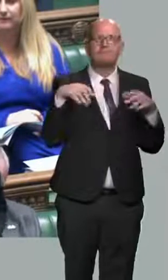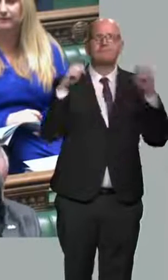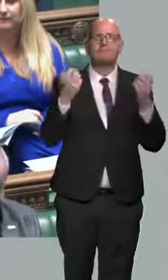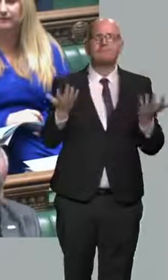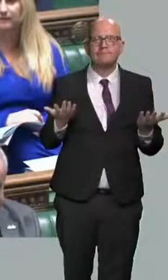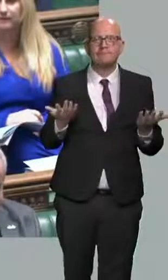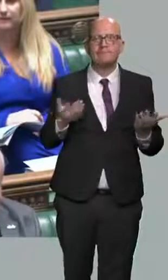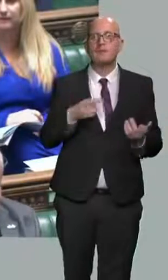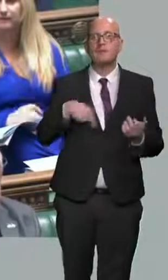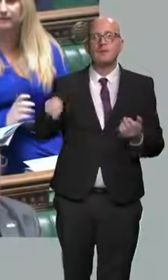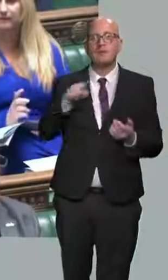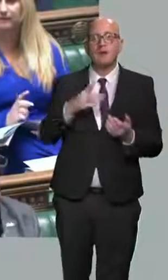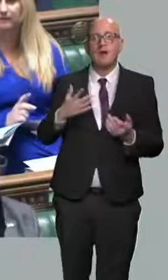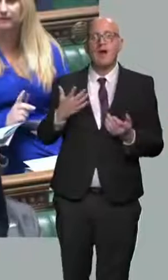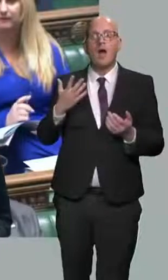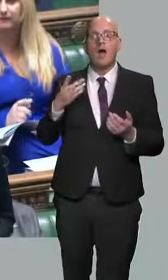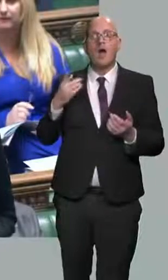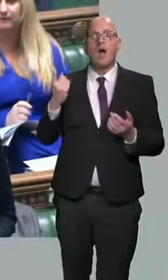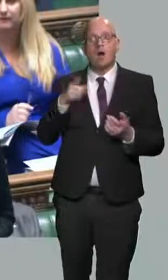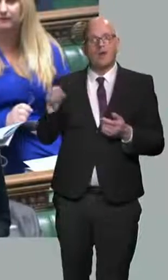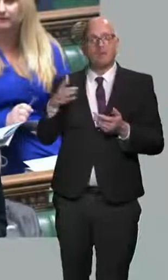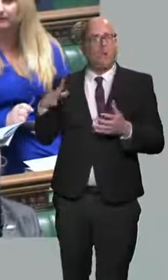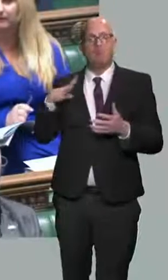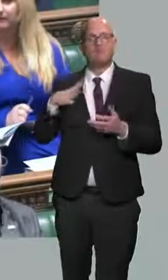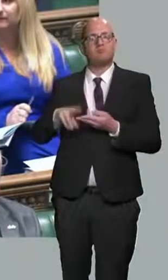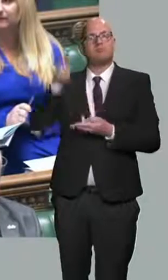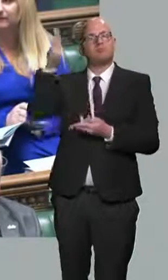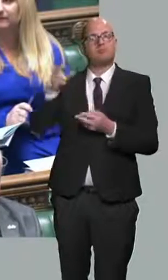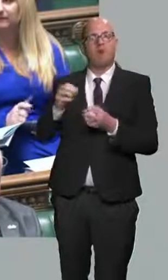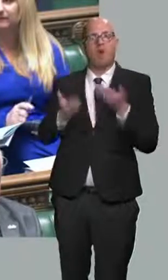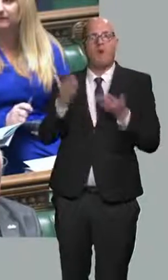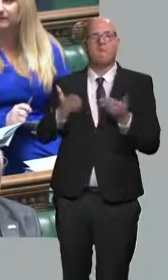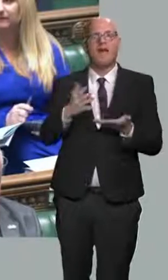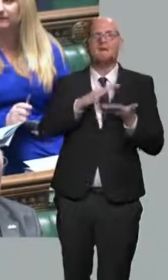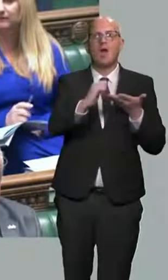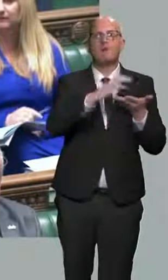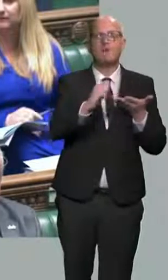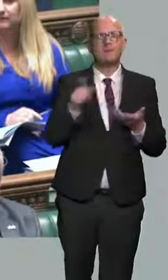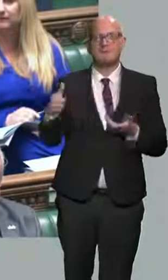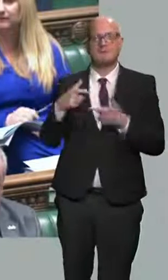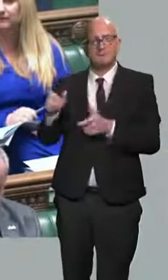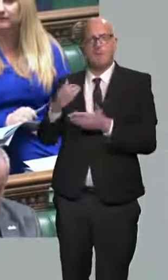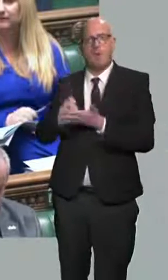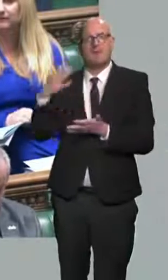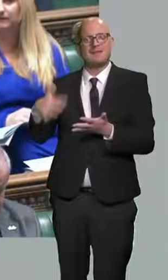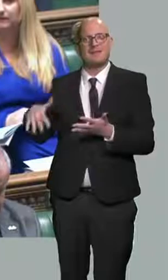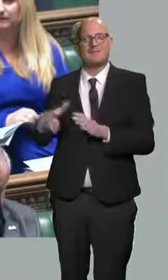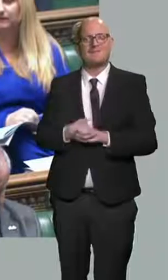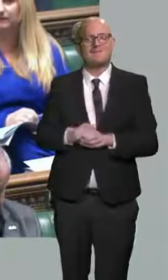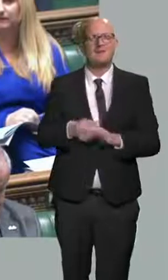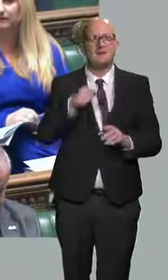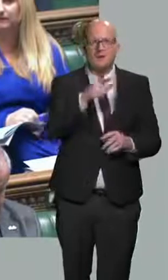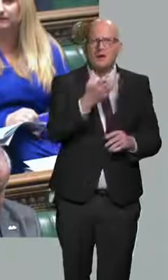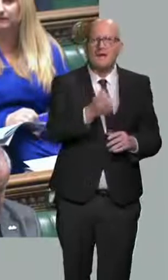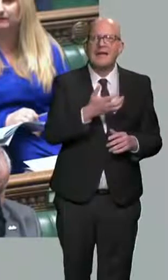already pay higher bills than those in direct debit, and they may struggle even to access the Chancellor's heat now, pay later loan,